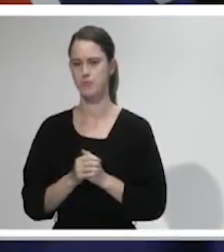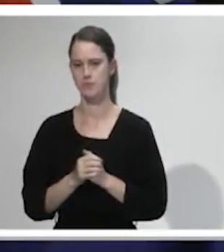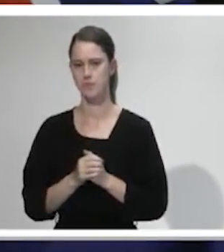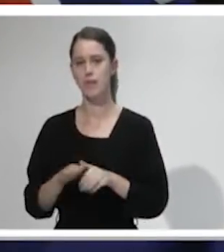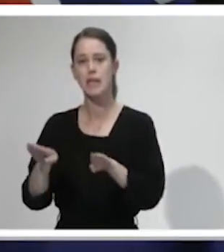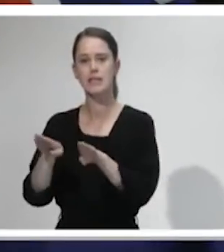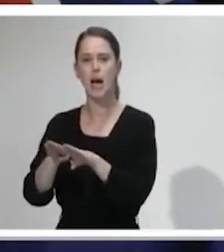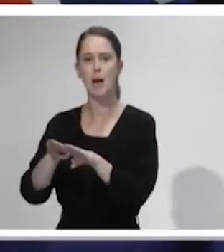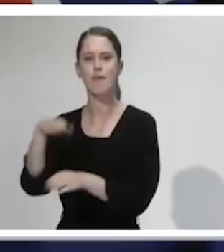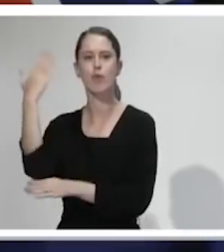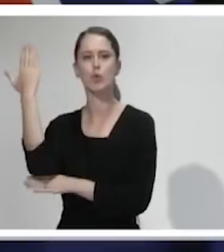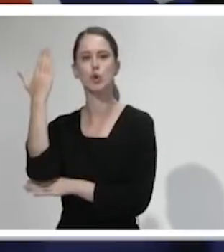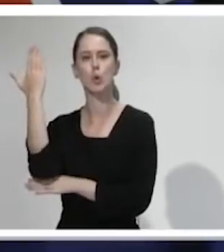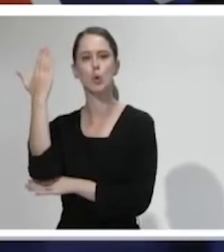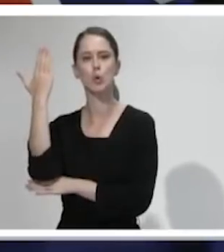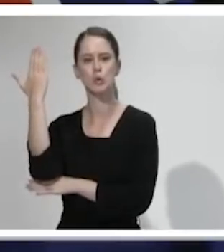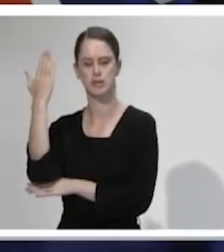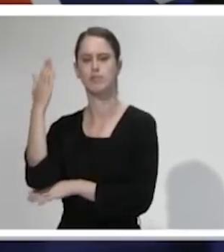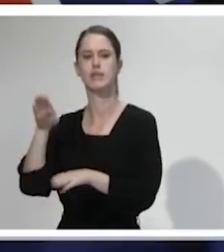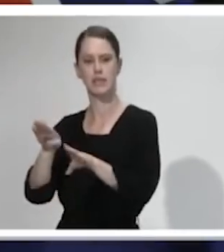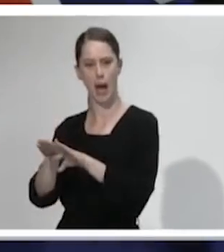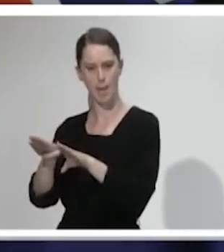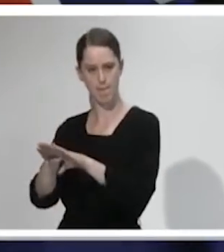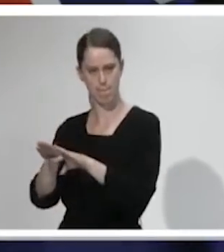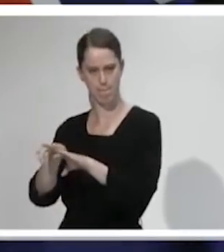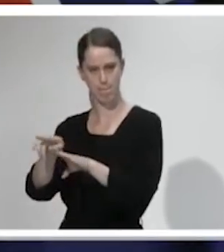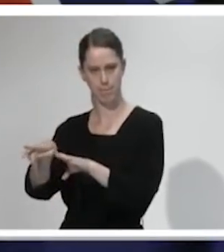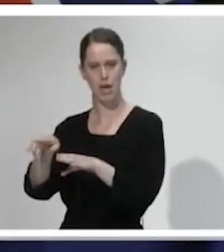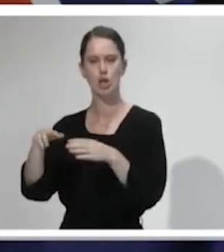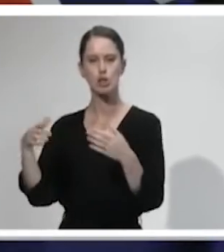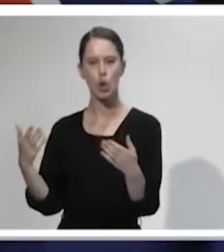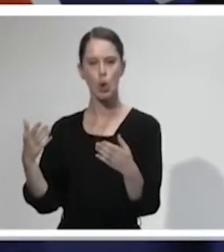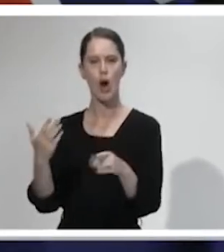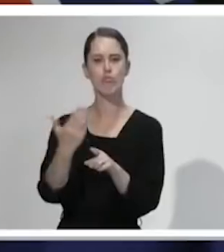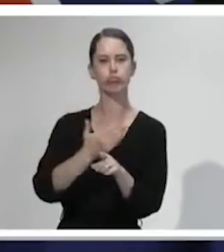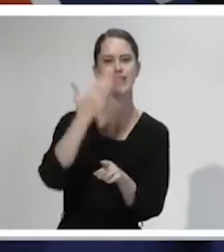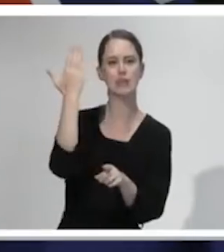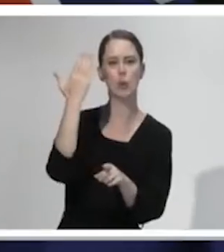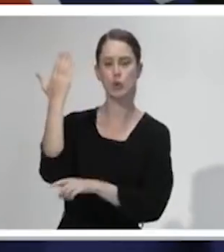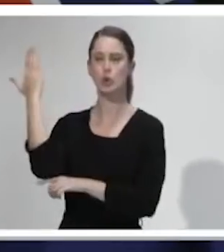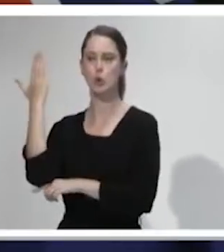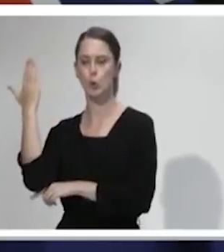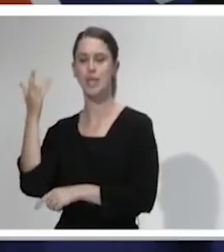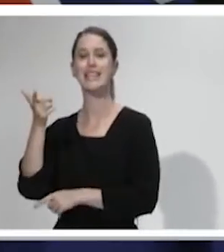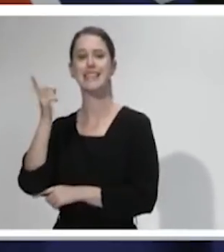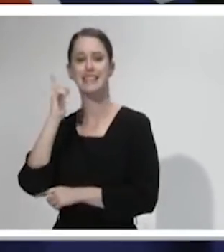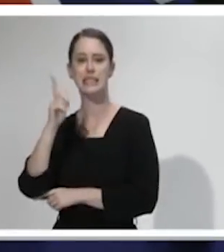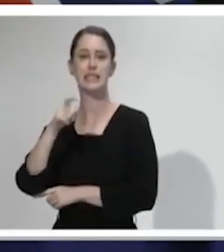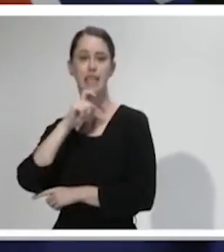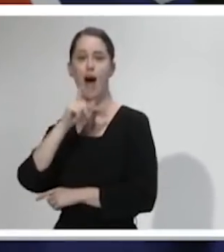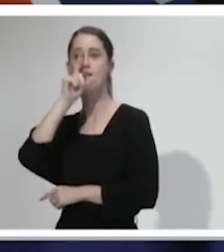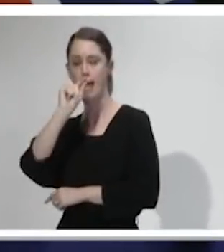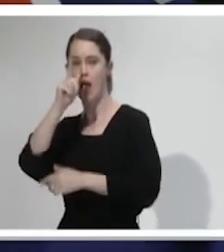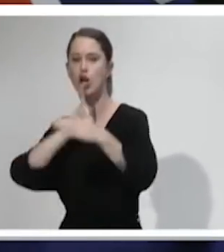schools and the education system. Schools and early learning centres can be accessed this week for cleaning,